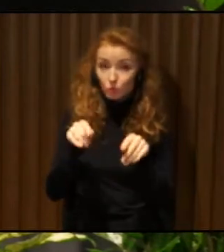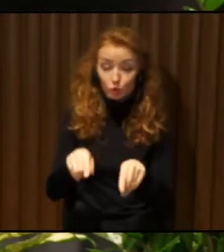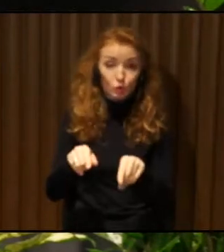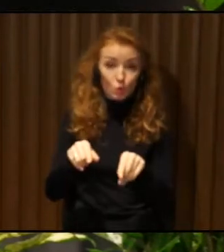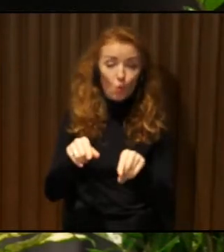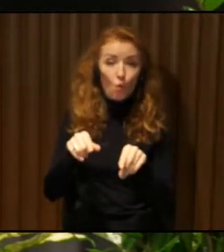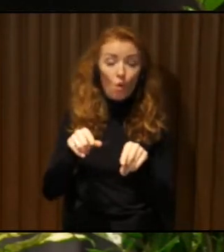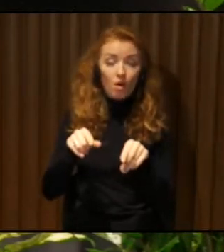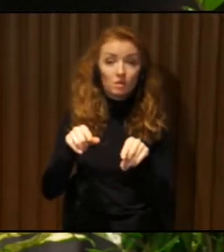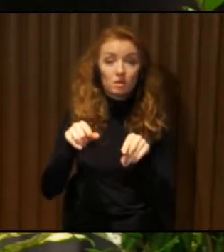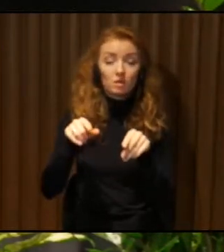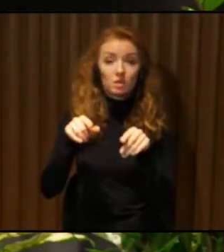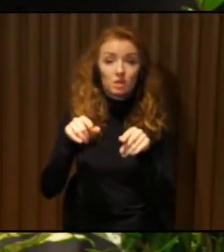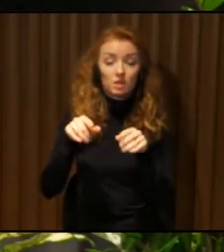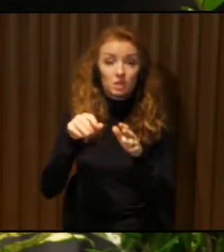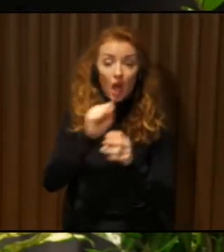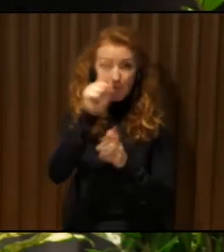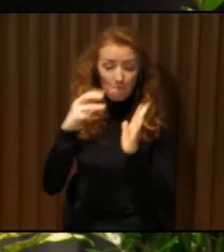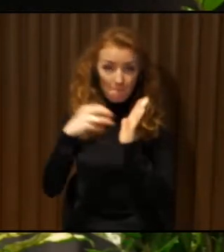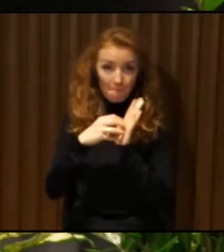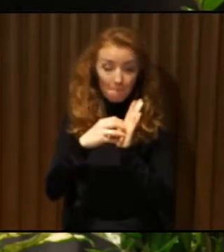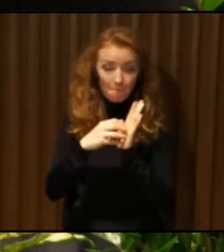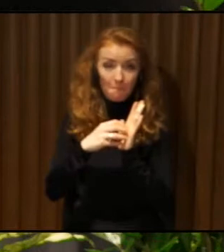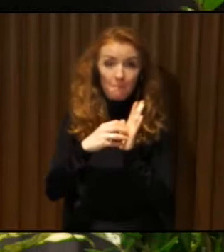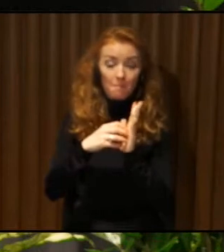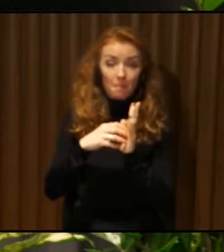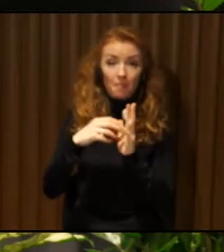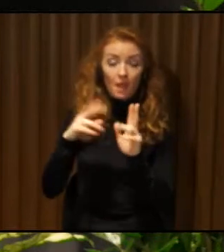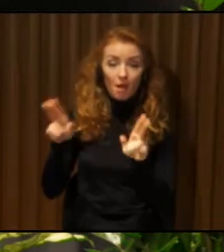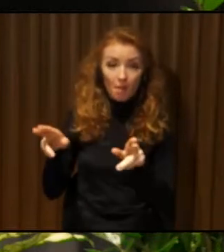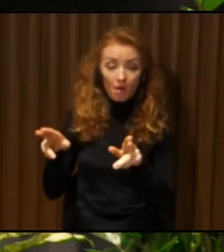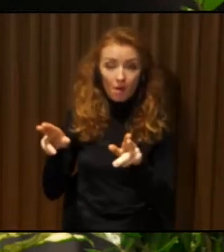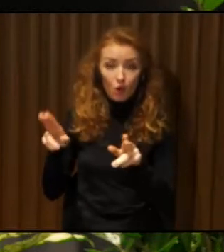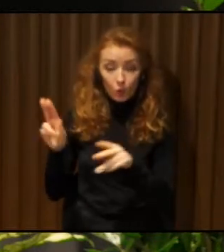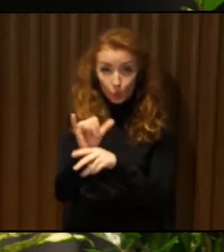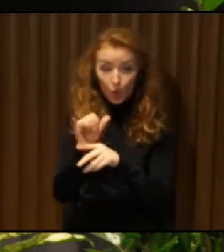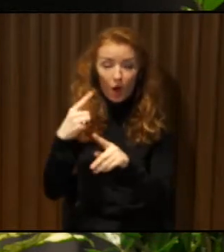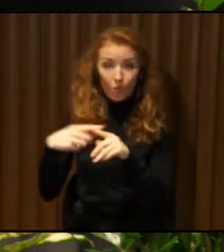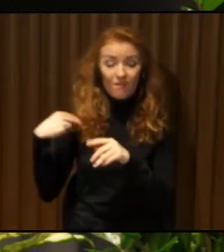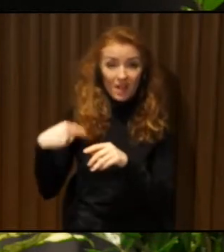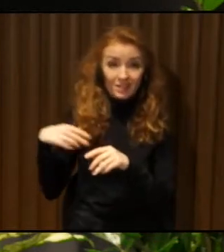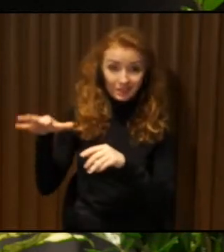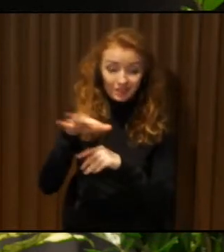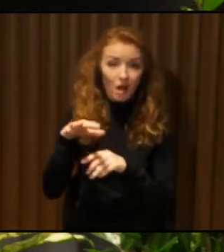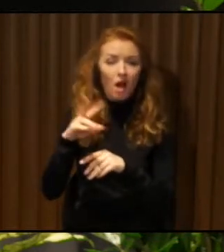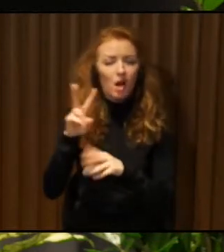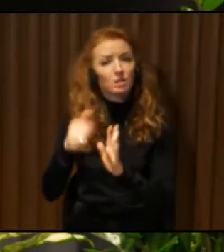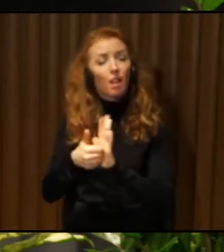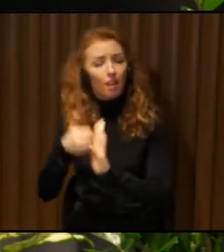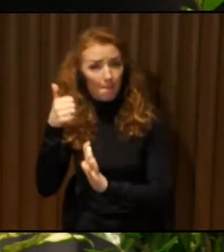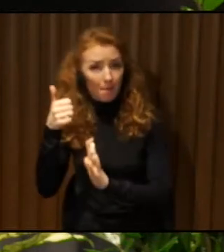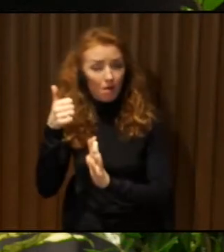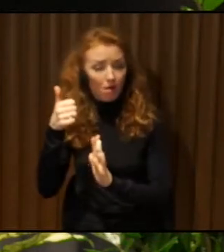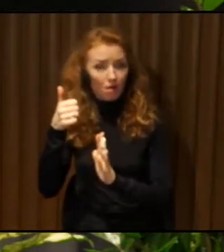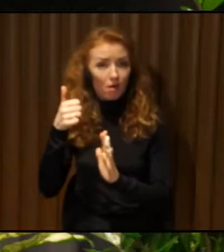please explain which logic works better, a European regulation that things that works already in Lyon should be